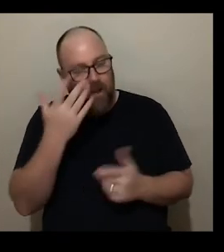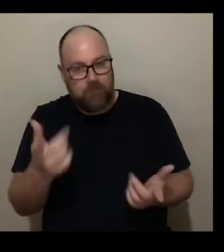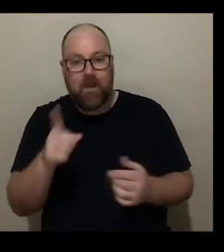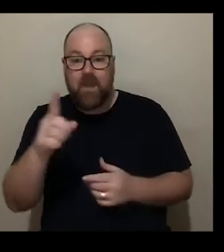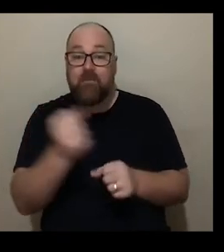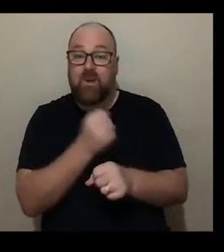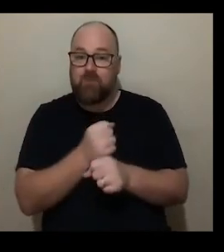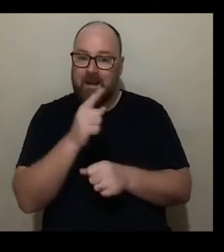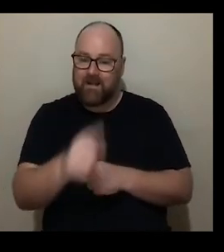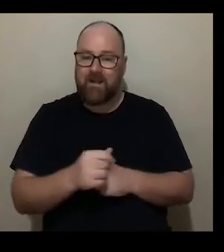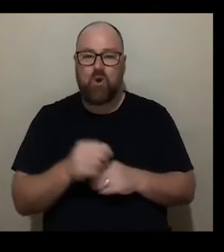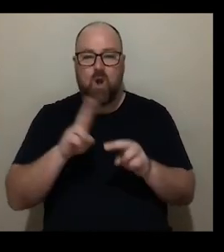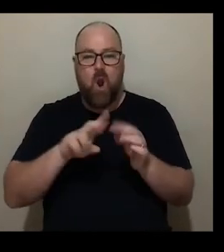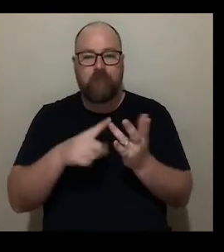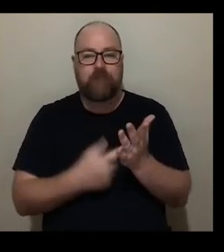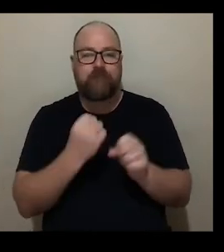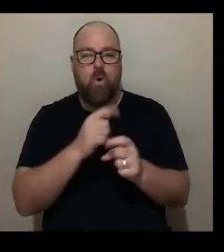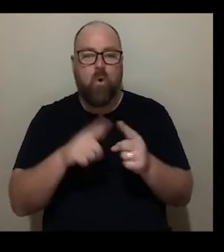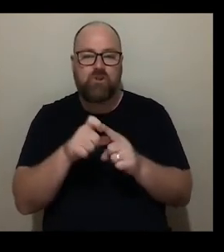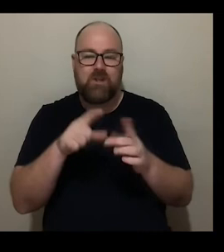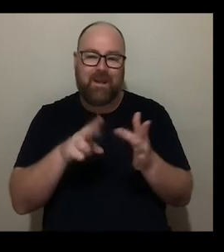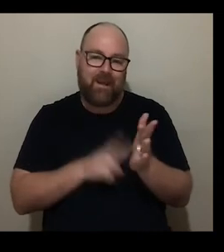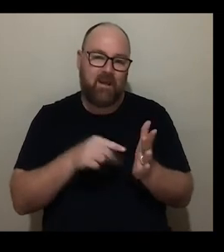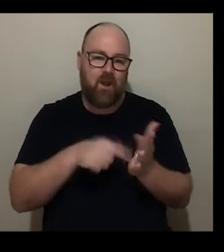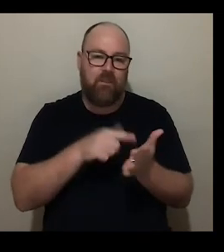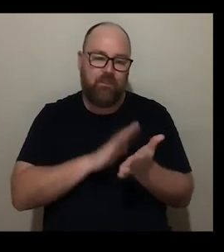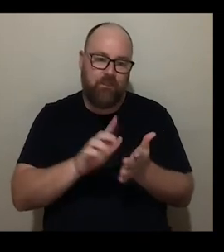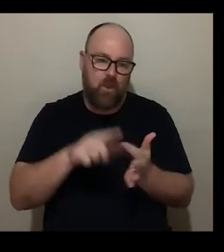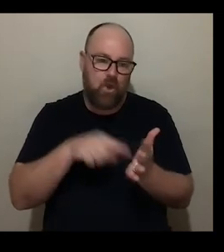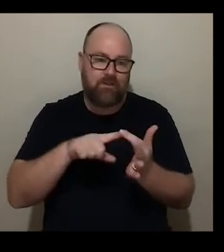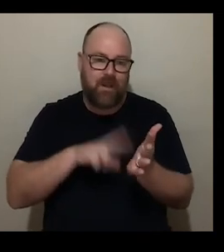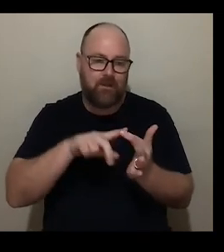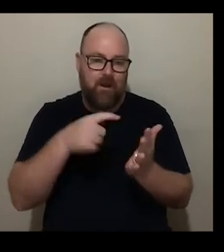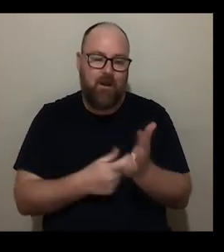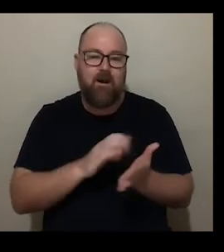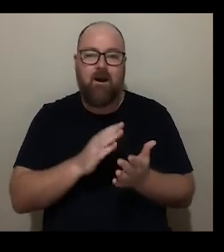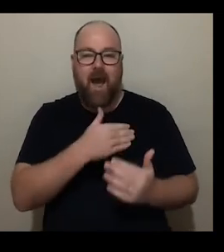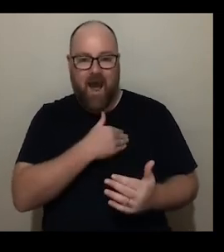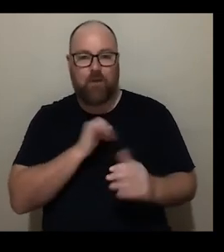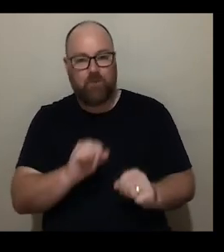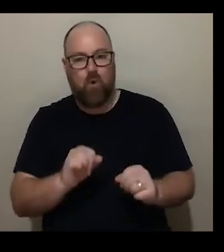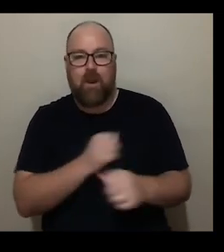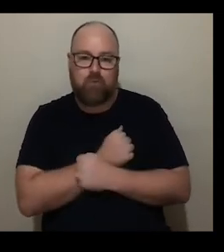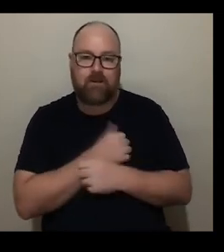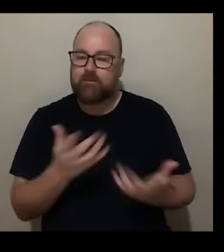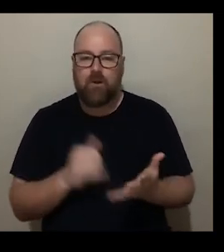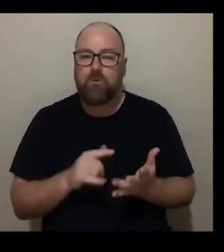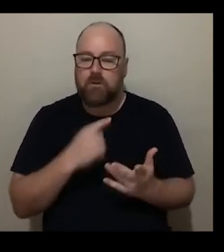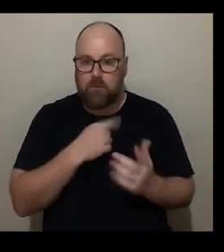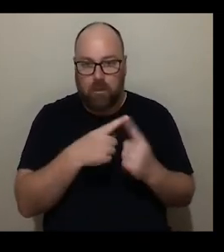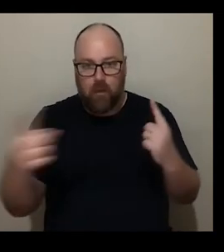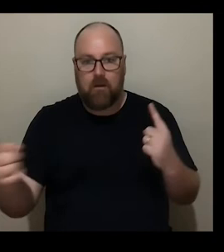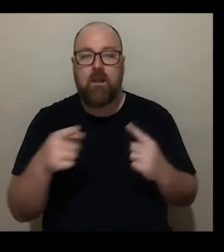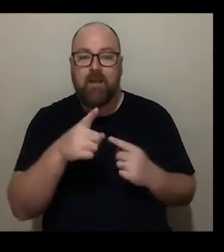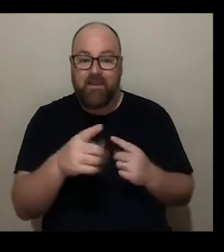this piece called forged in the tender heart of your embrace which explores their relationship to these gorgeous physical